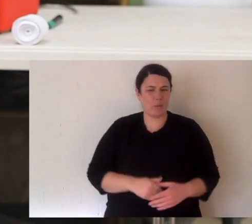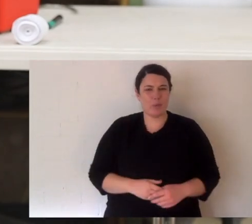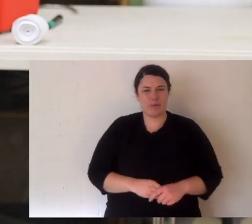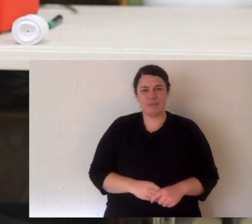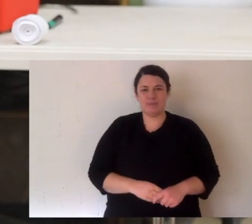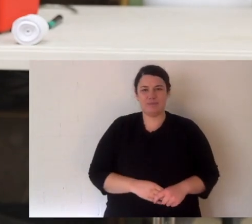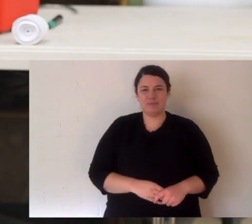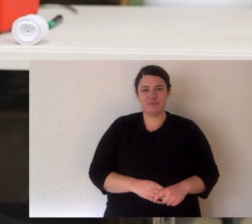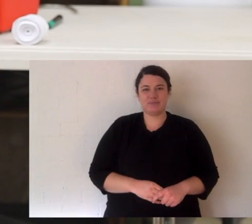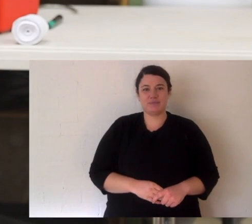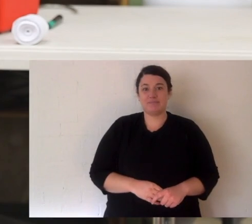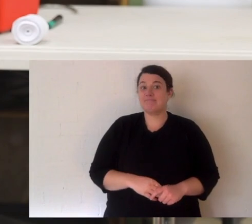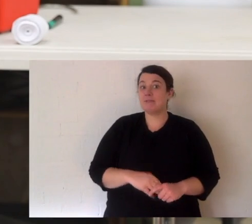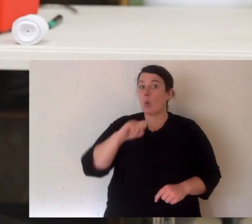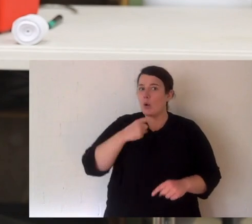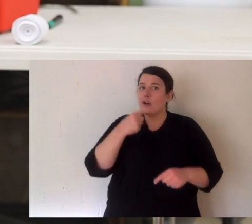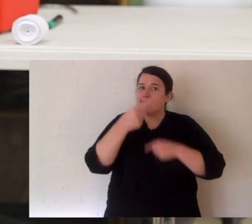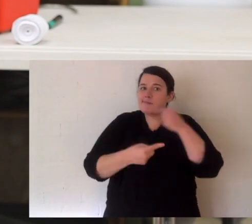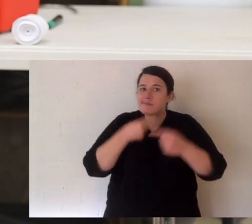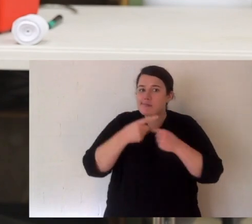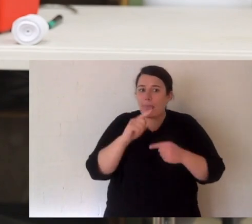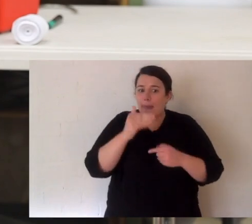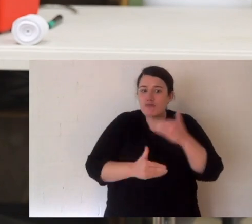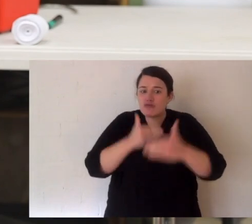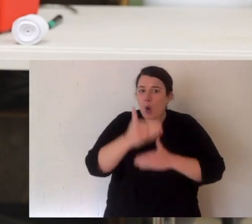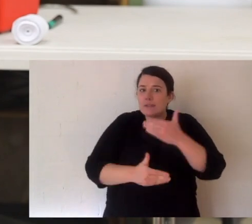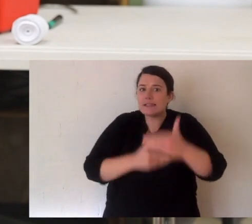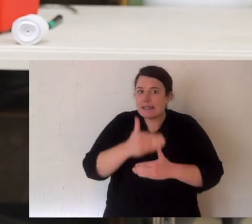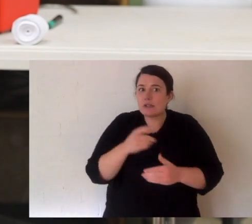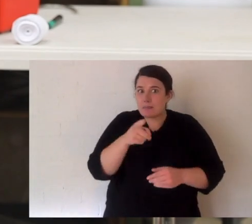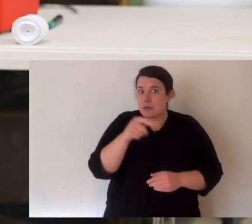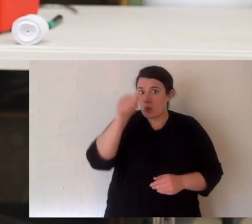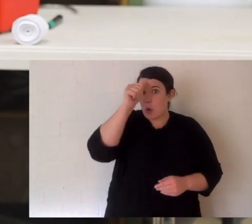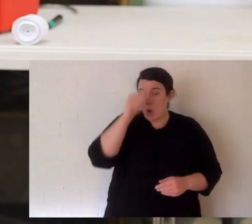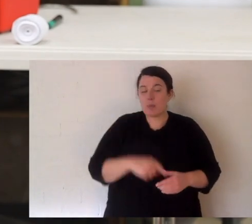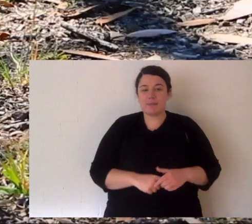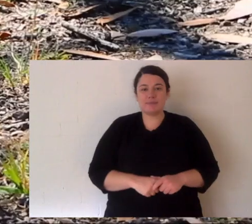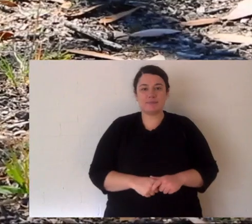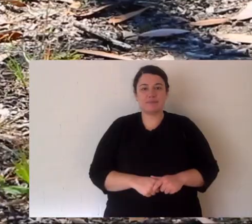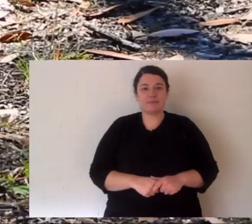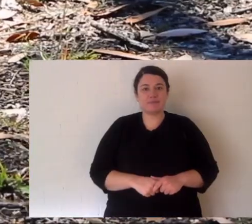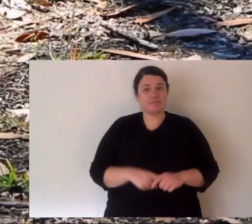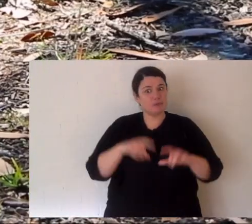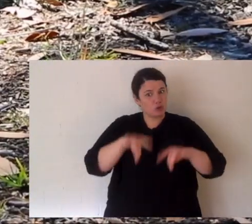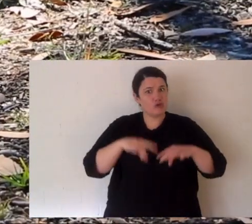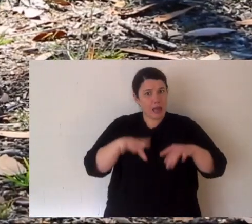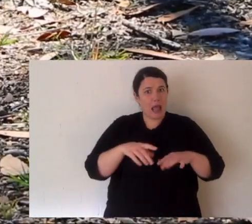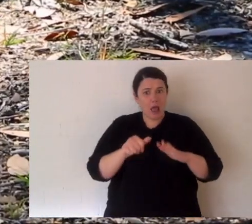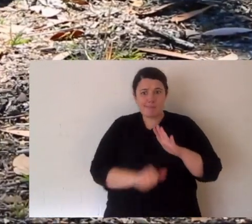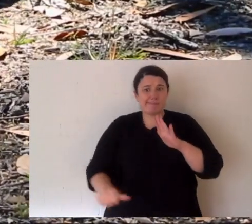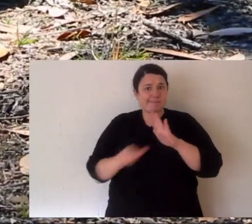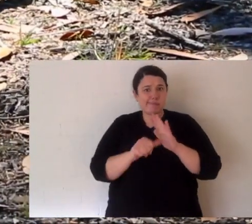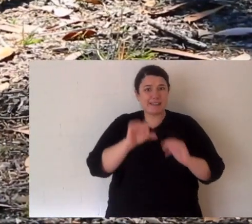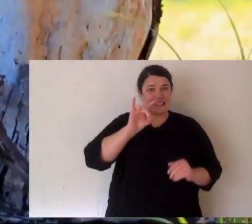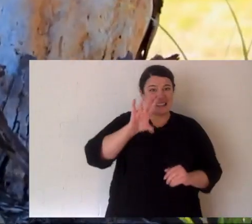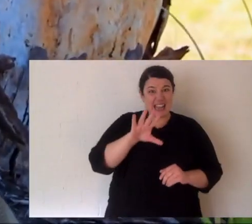thing. Now I want to talk you through how we do that from start to finish. Australia has 10 out of